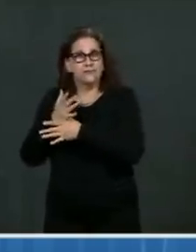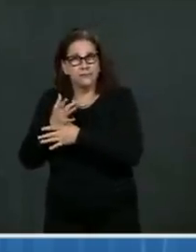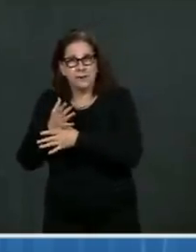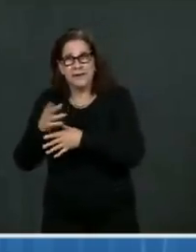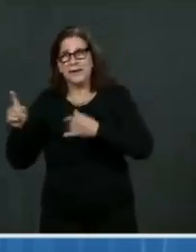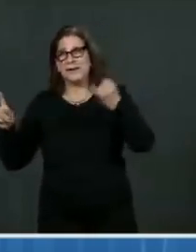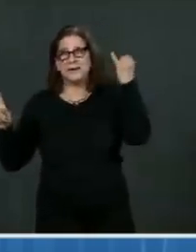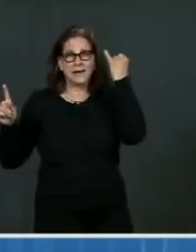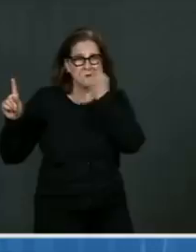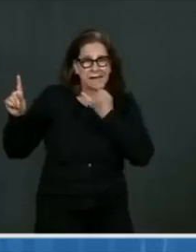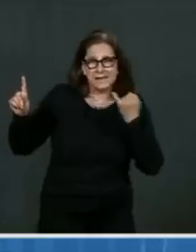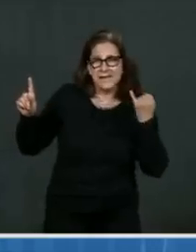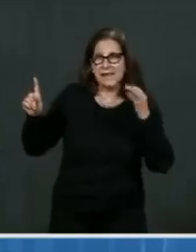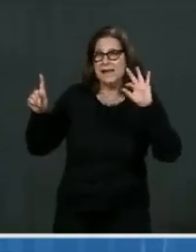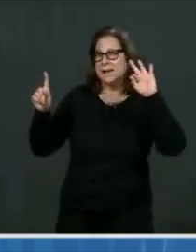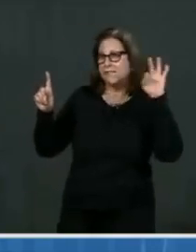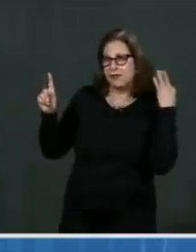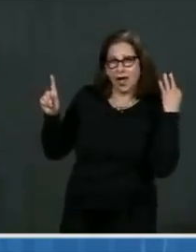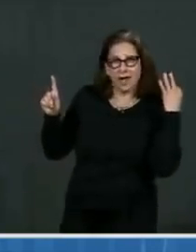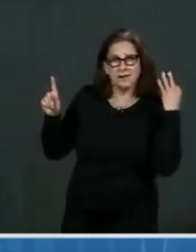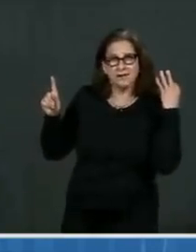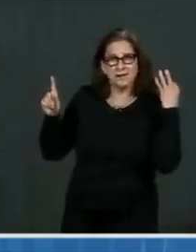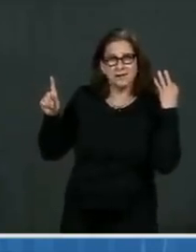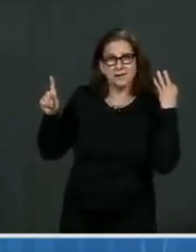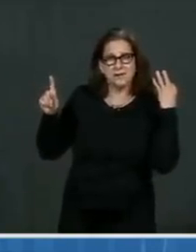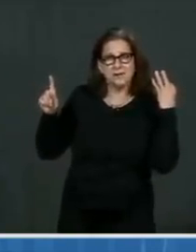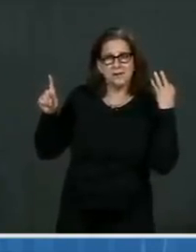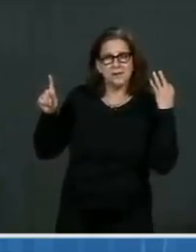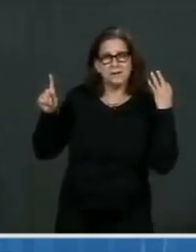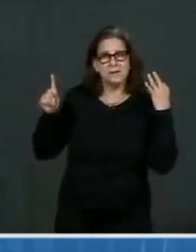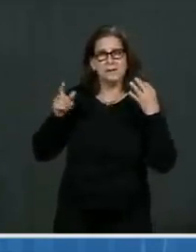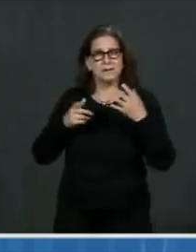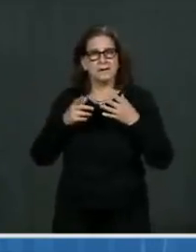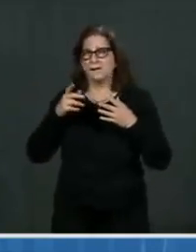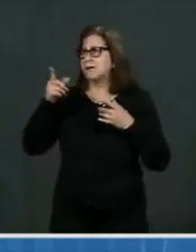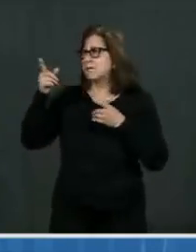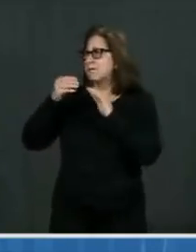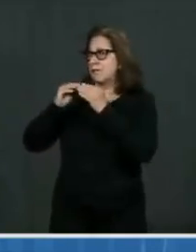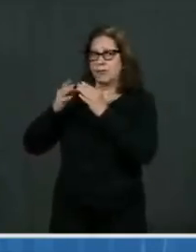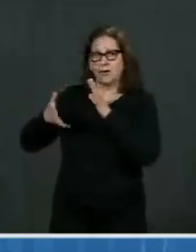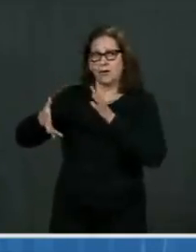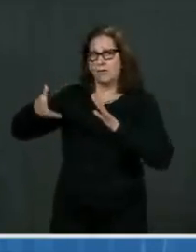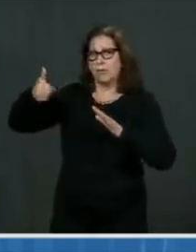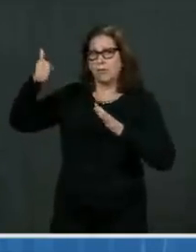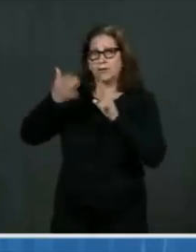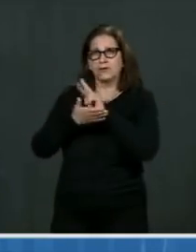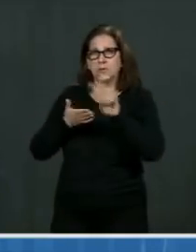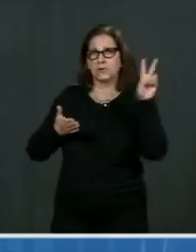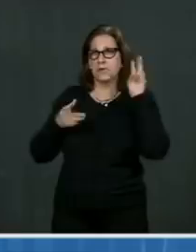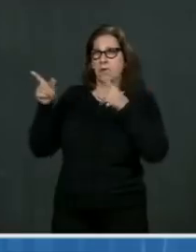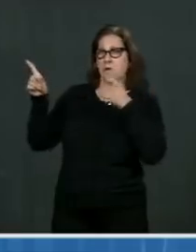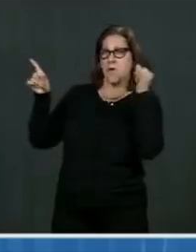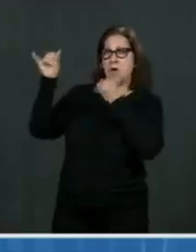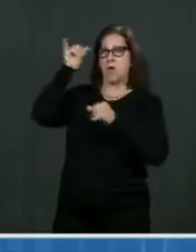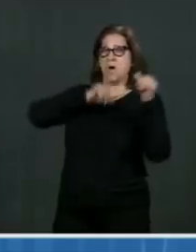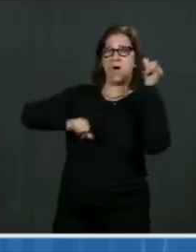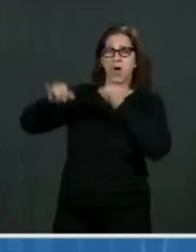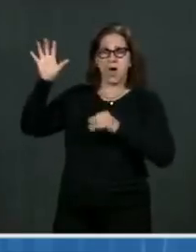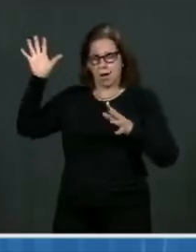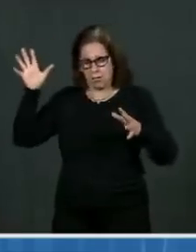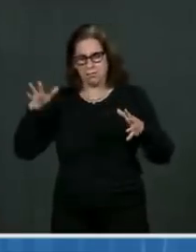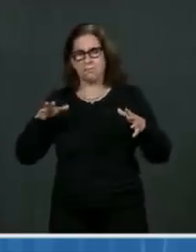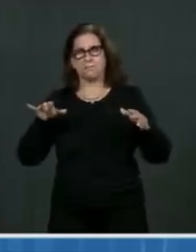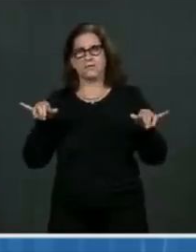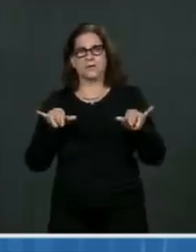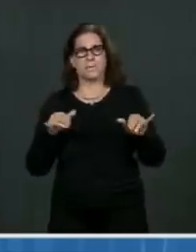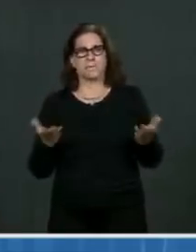a few weeks ago. And since that time, those countries have experienced a consistent and worrying spike in cases. We